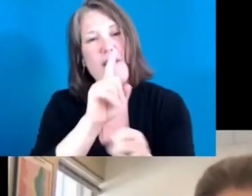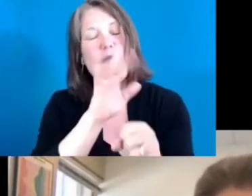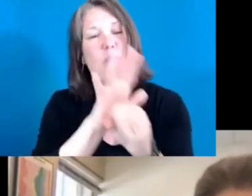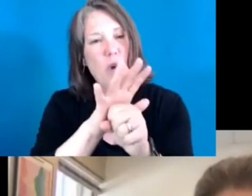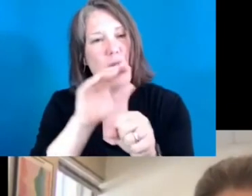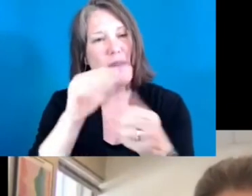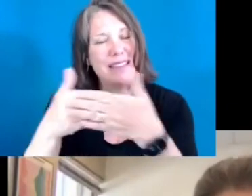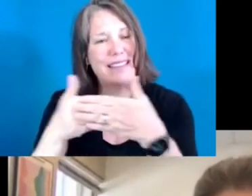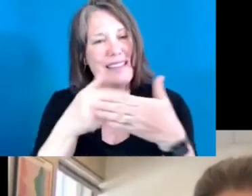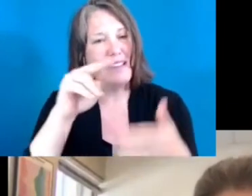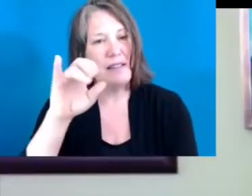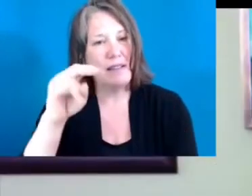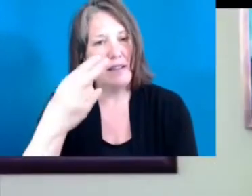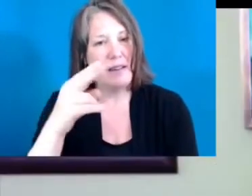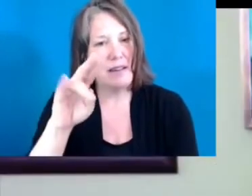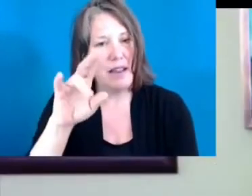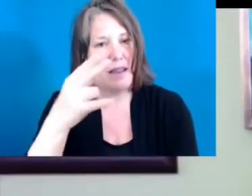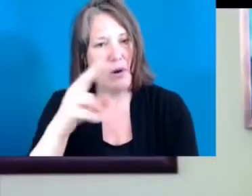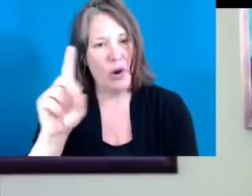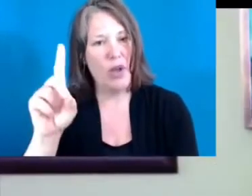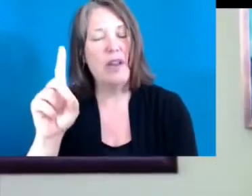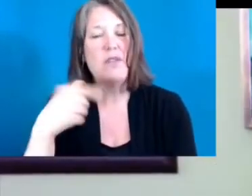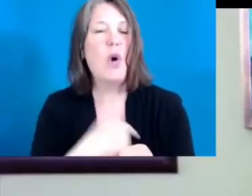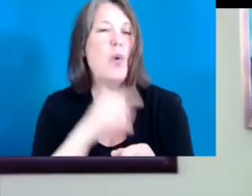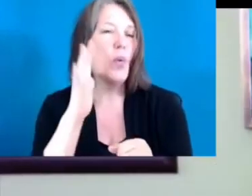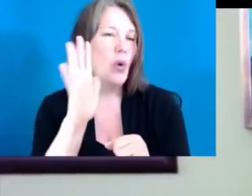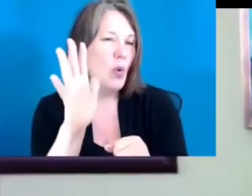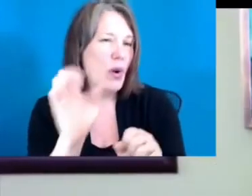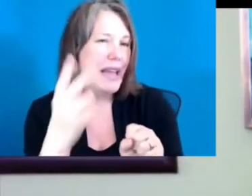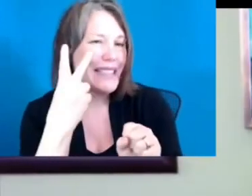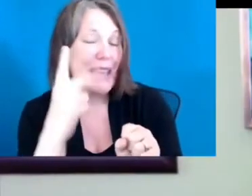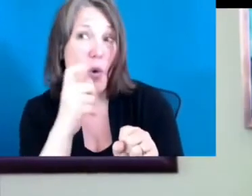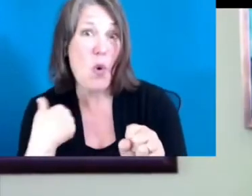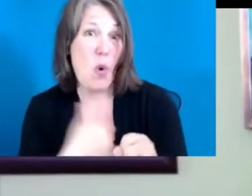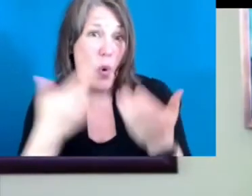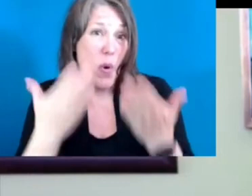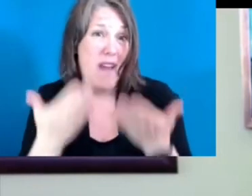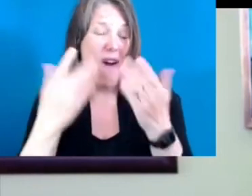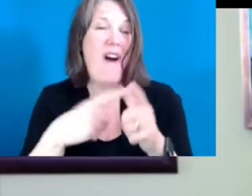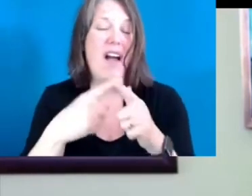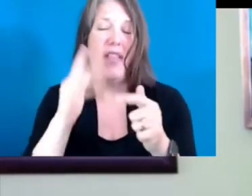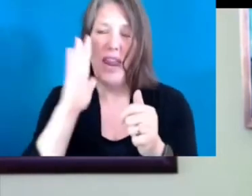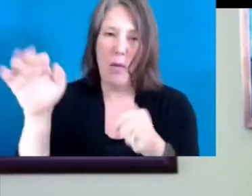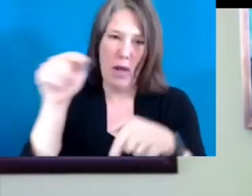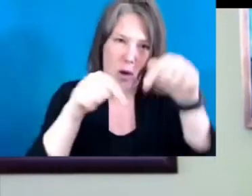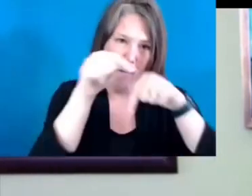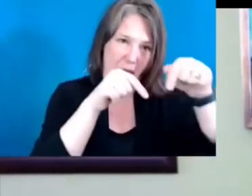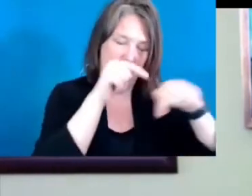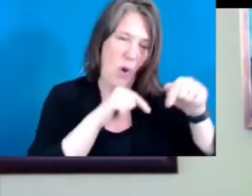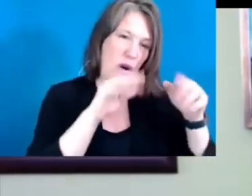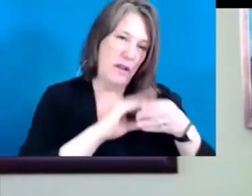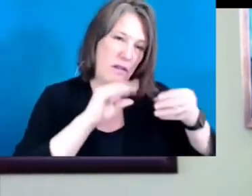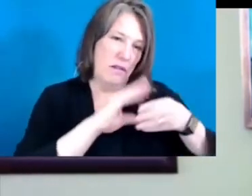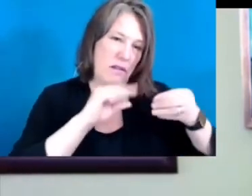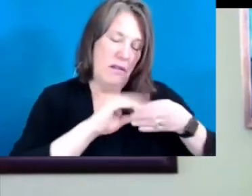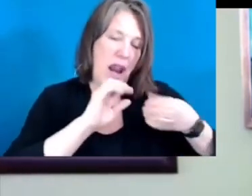Neighborhood. So you'll get a grounding in terms of who we are. And then I'm going to go backwards and tell you